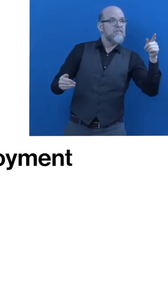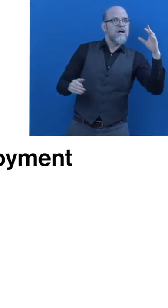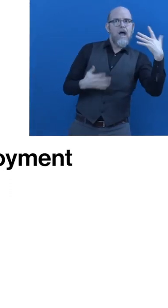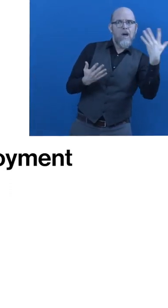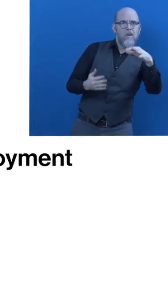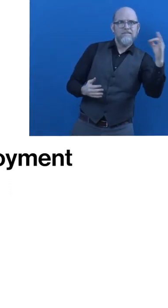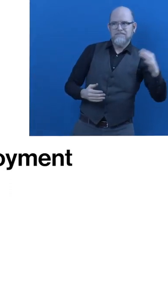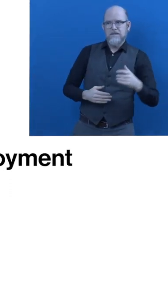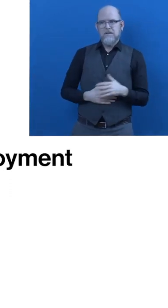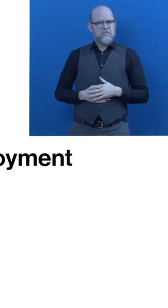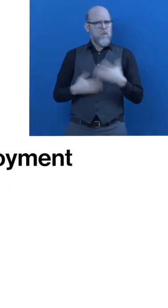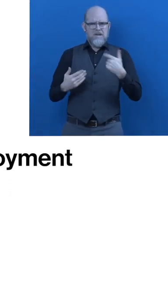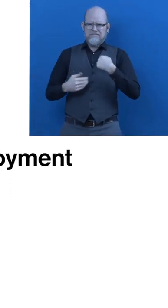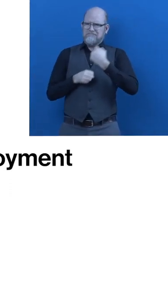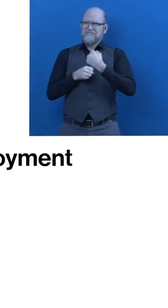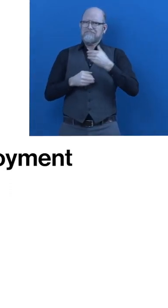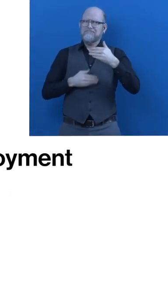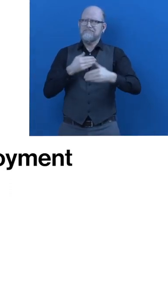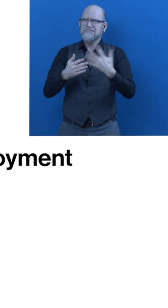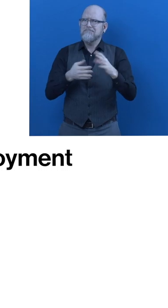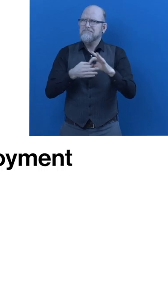How does Supported Employment Service work?